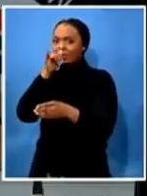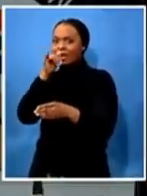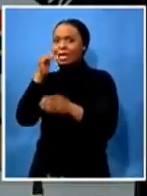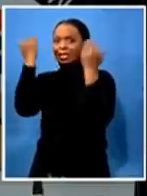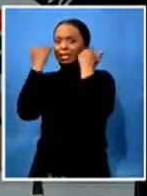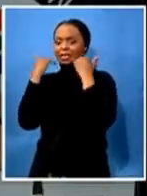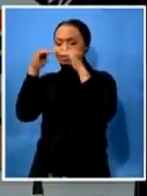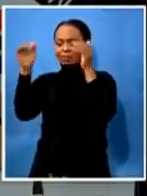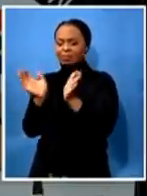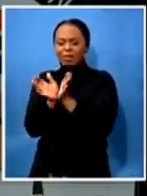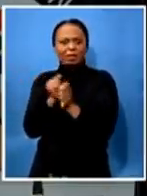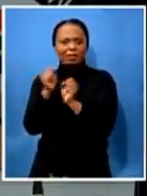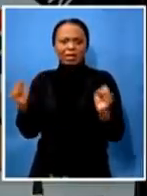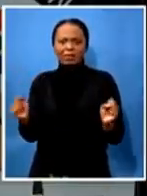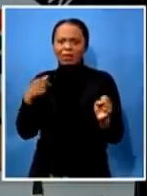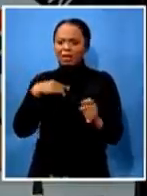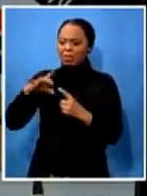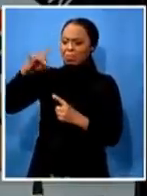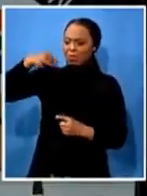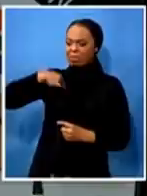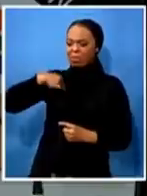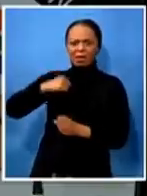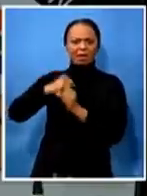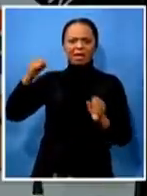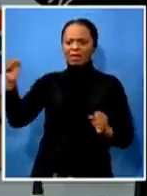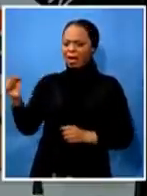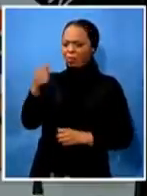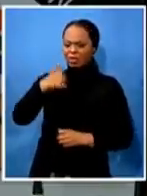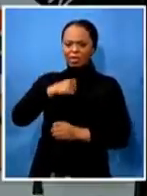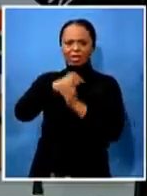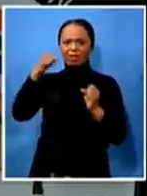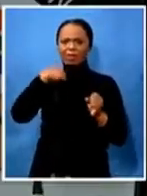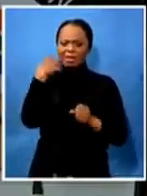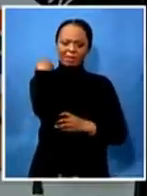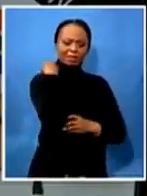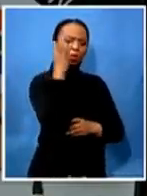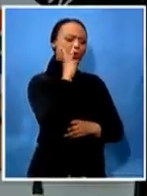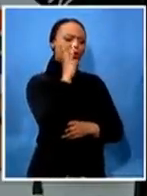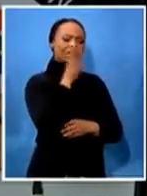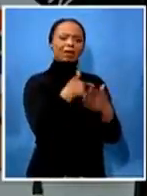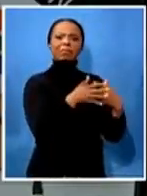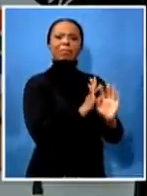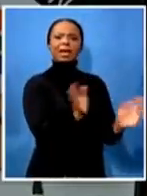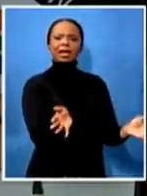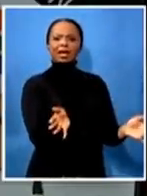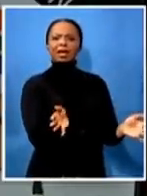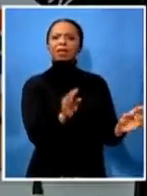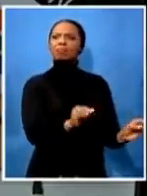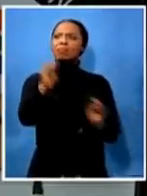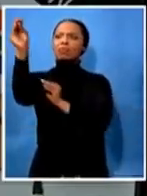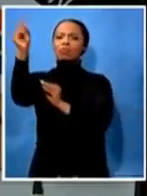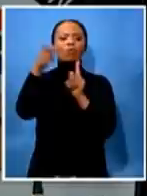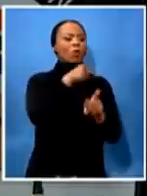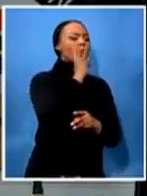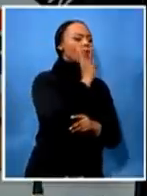i've only served as a minister of water and then post nazarek i was moved from water taken to communication then